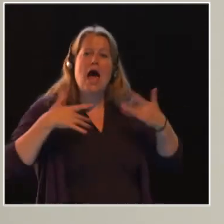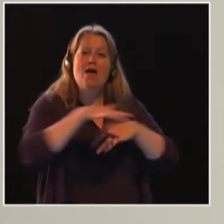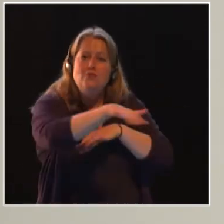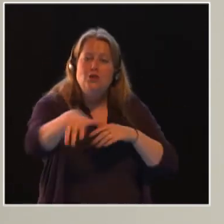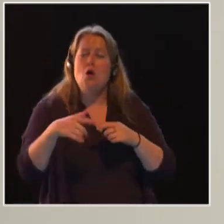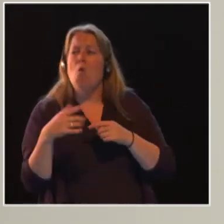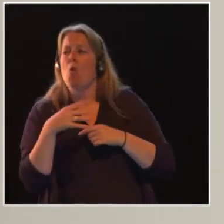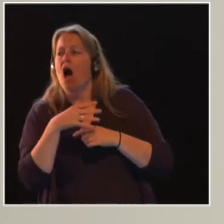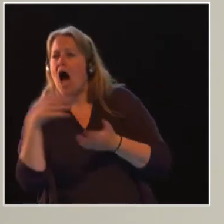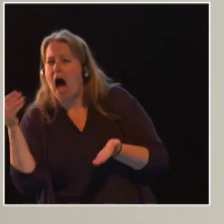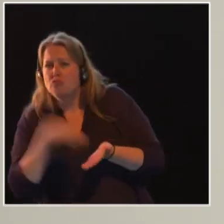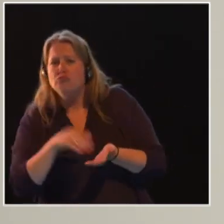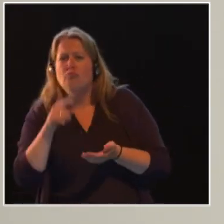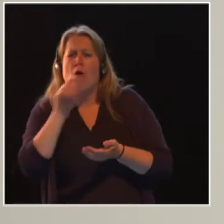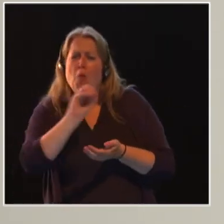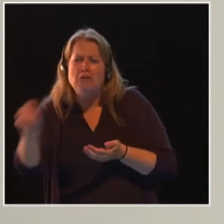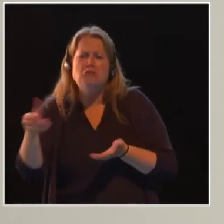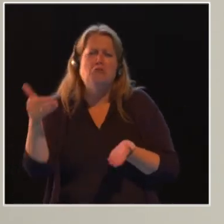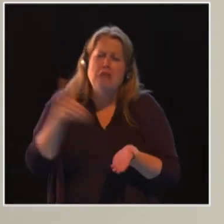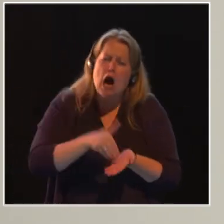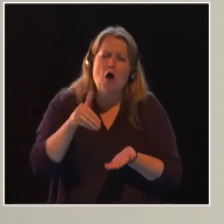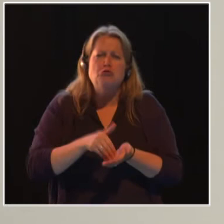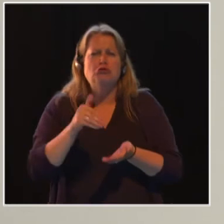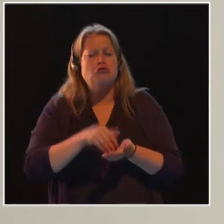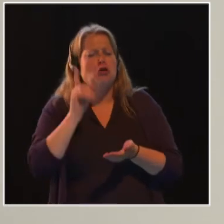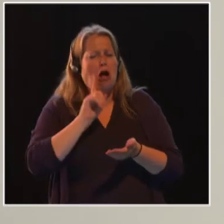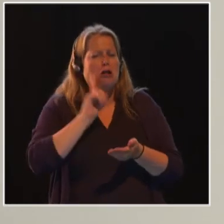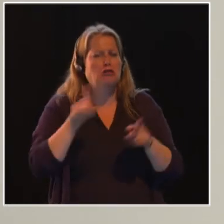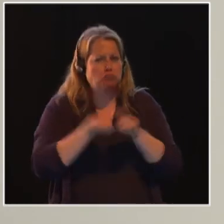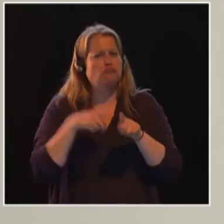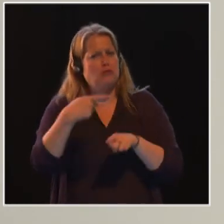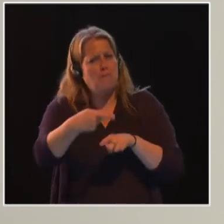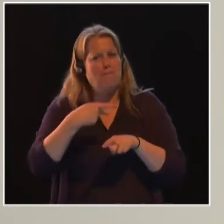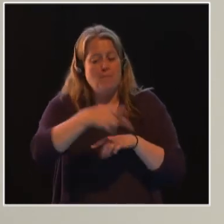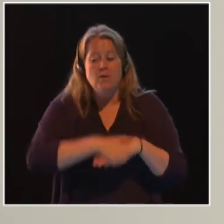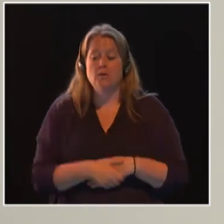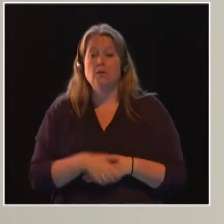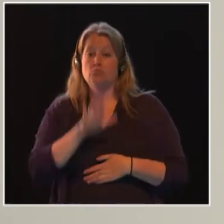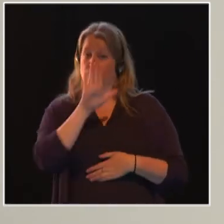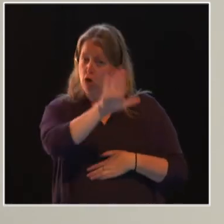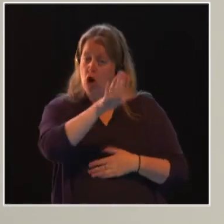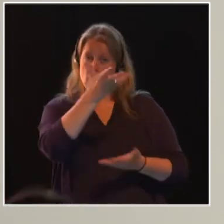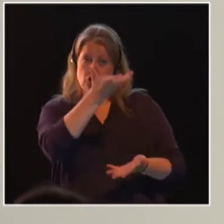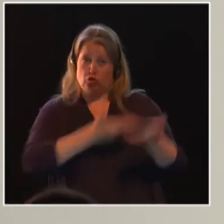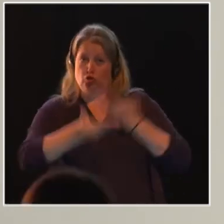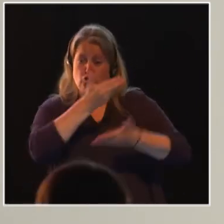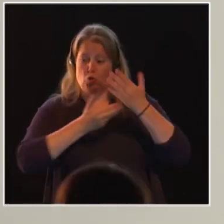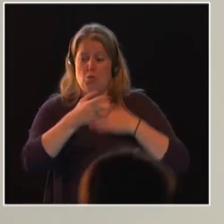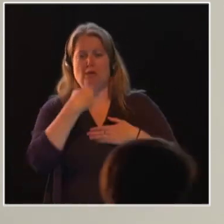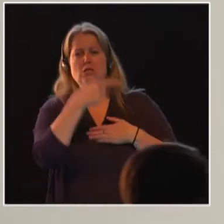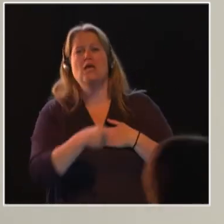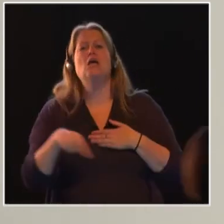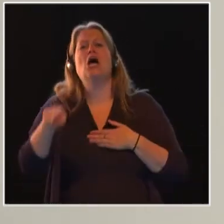girls like her. Her story shows us that empowering women is not a zero